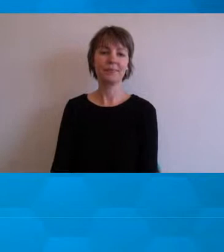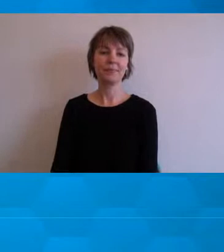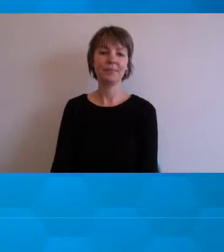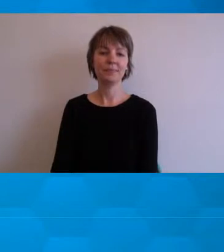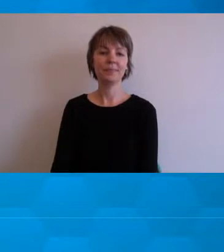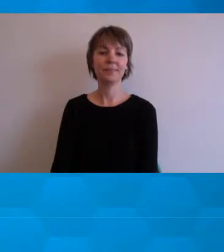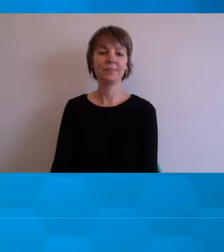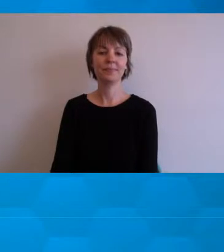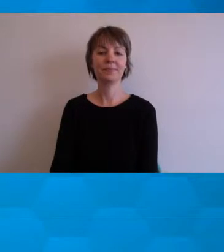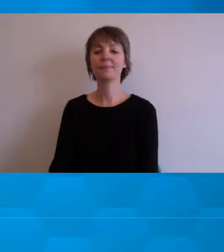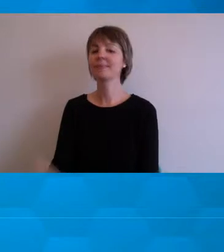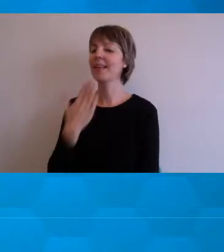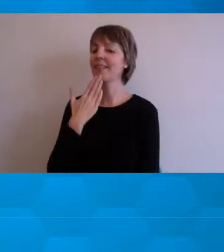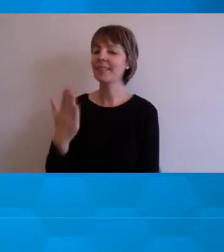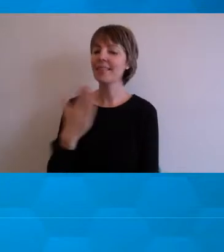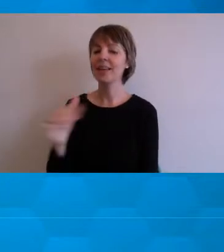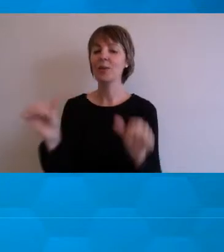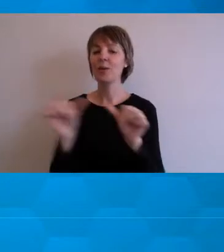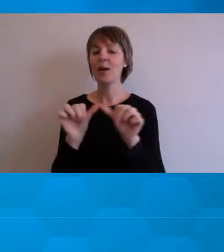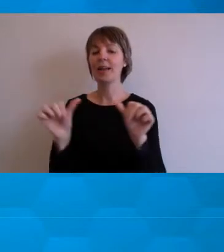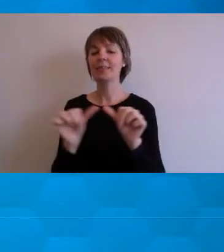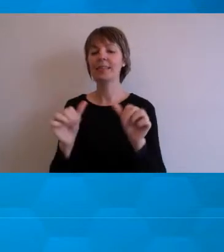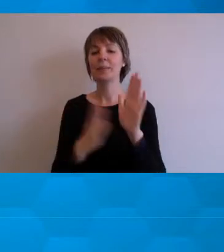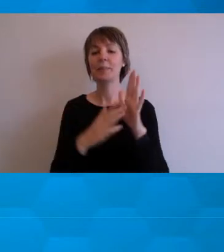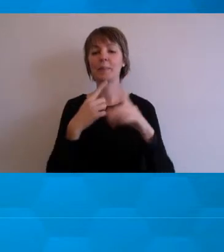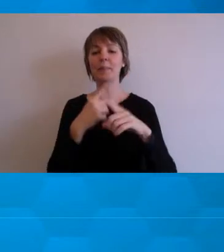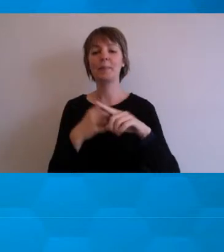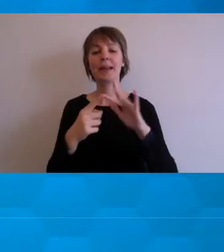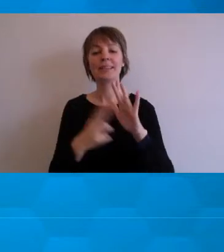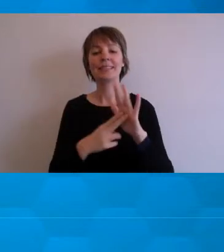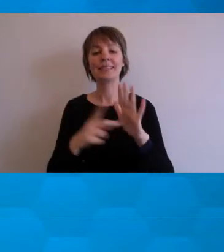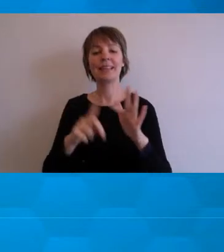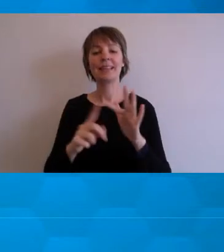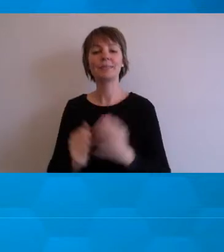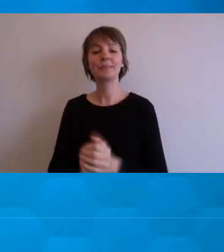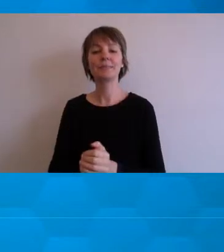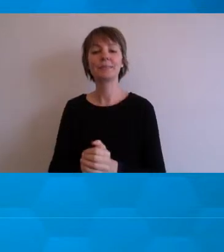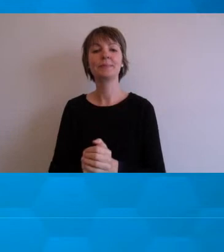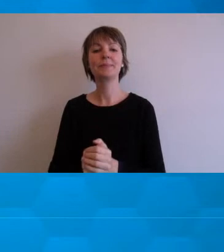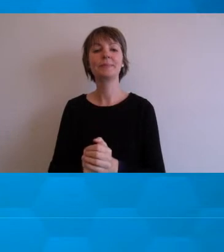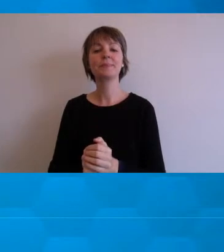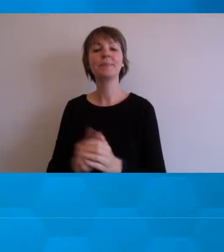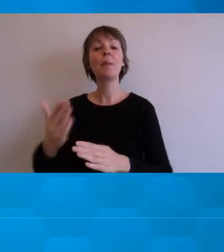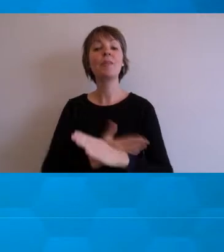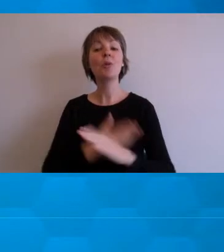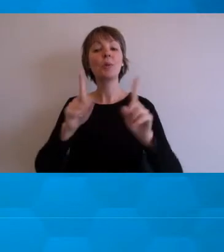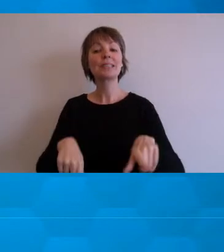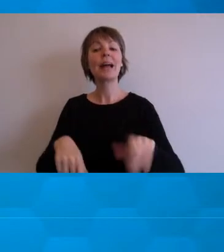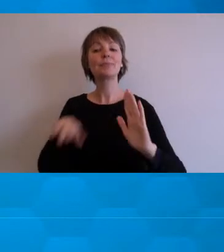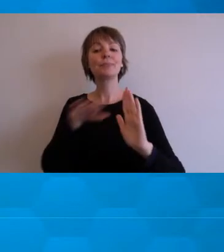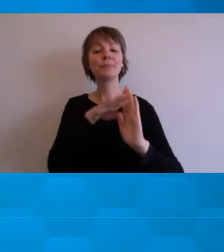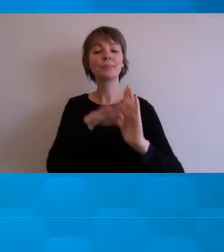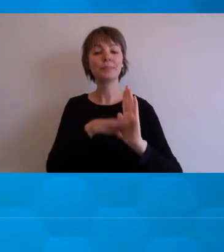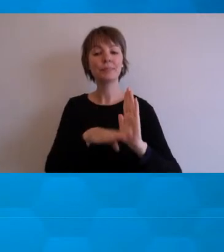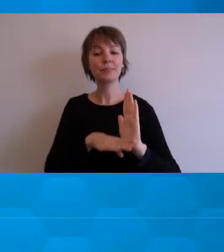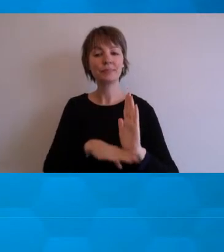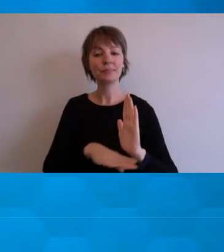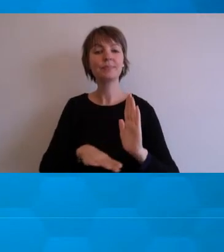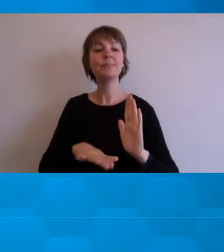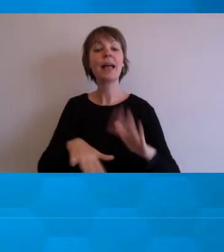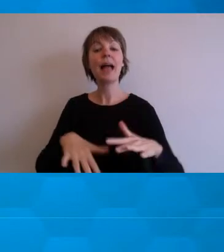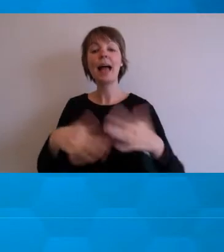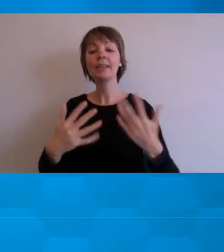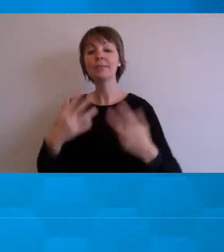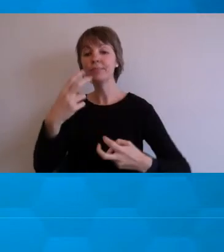Thank you, Auntie Maxine. Just some quick housekeeping before we get started today. If anyone's having difficulty